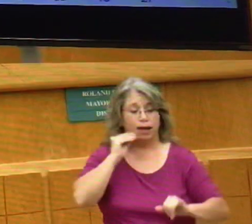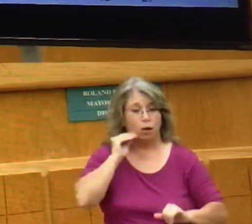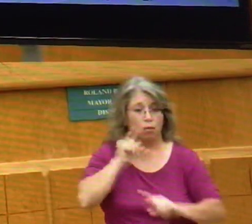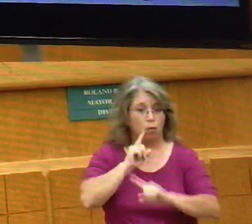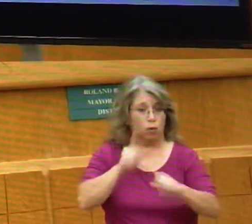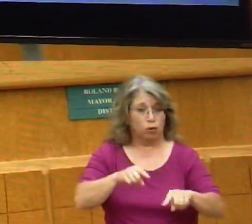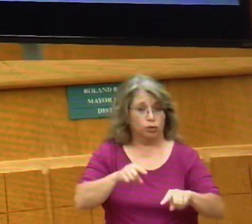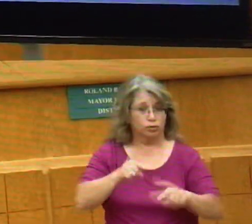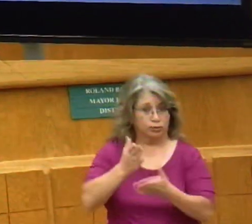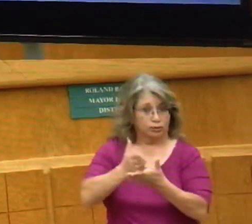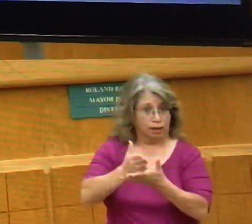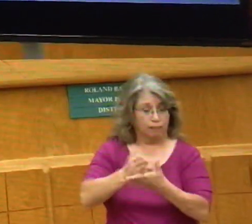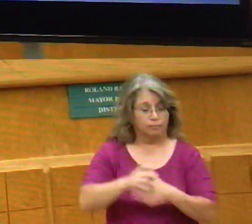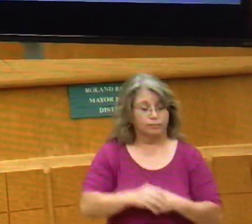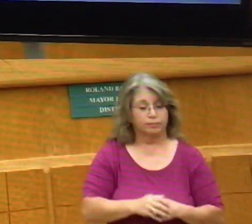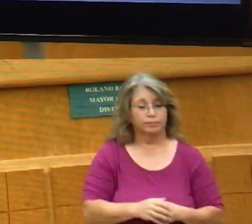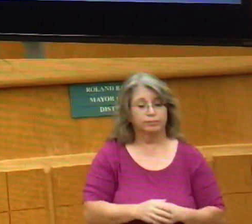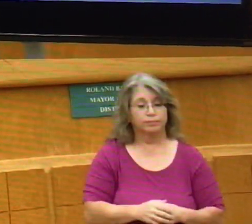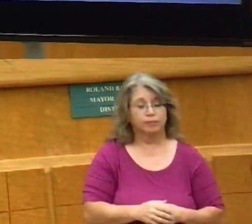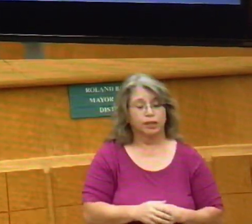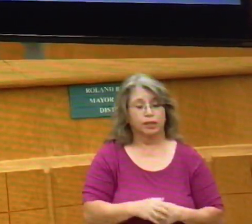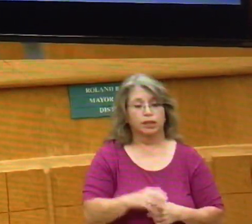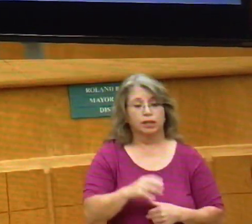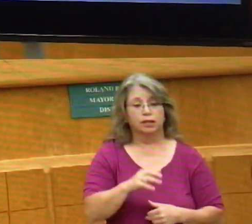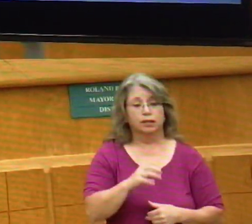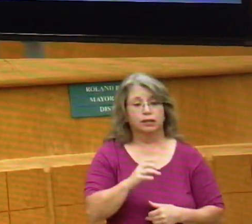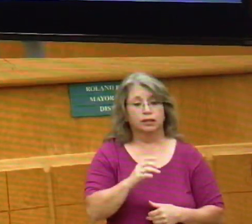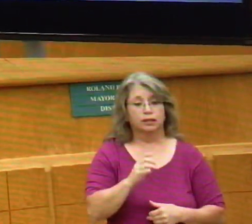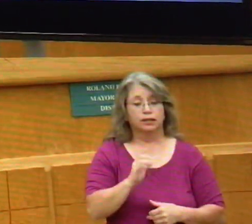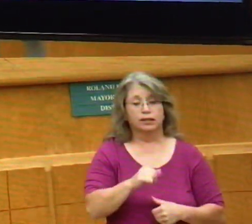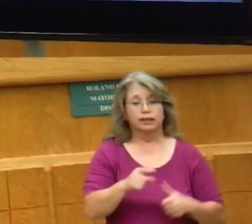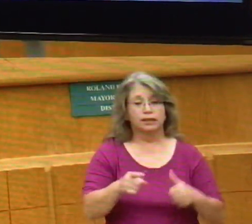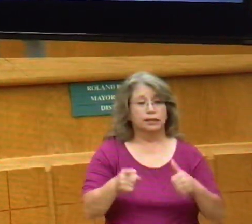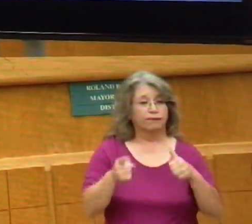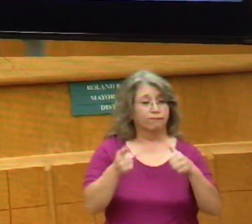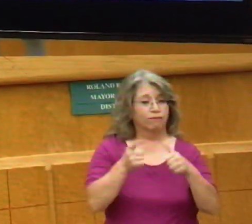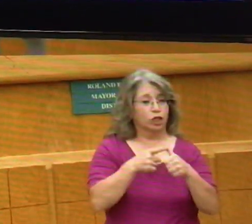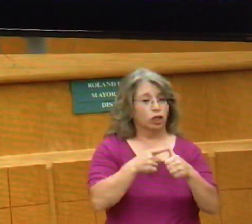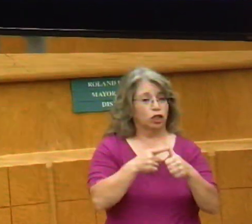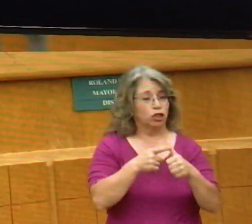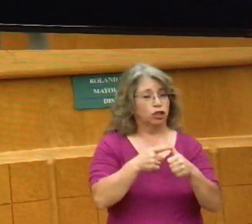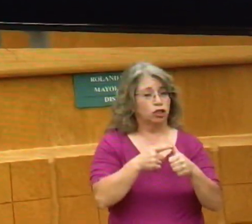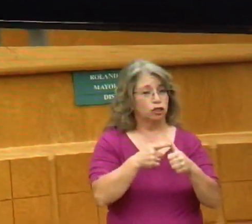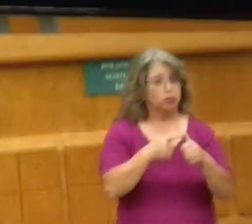first indication that we'll have that there might be an increase in the number of cases.